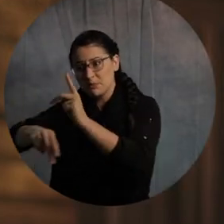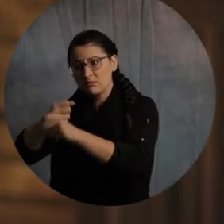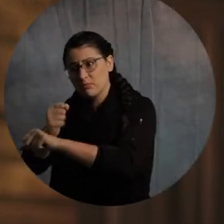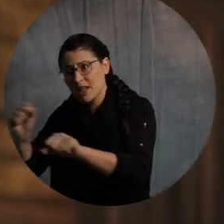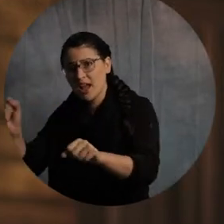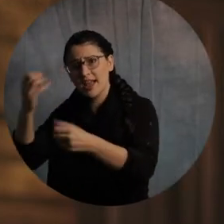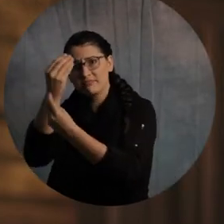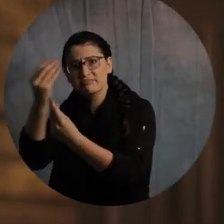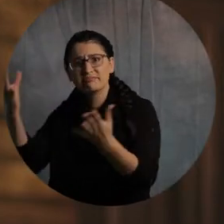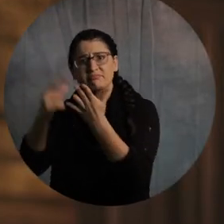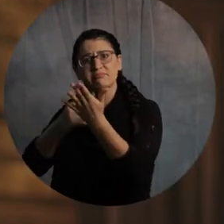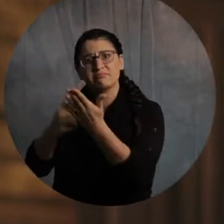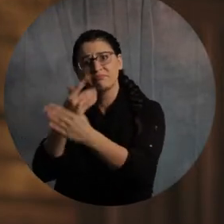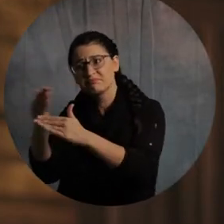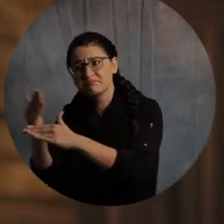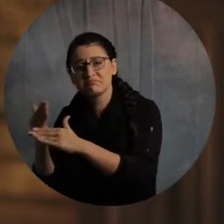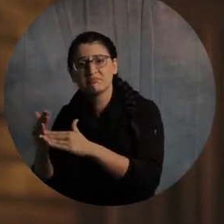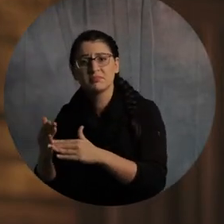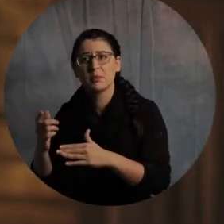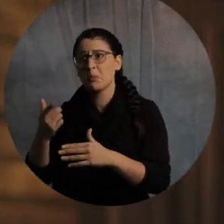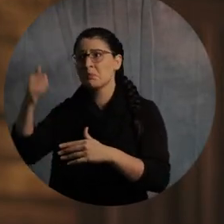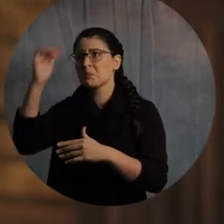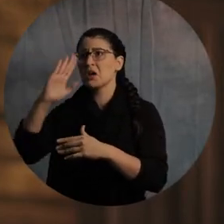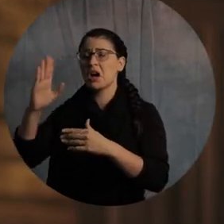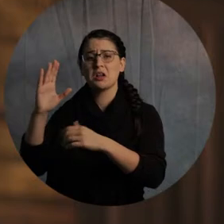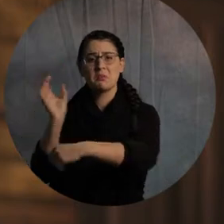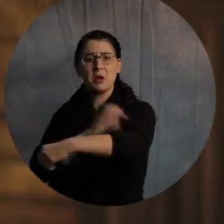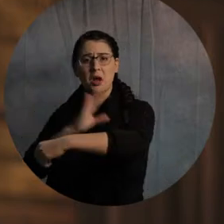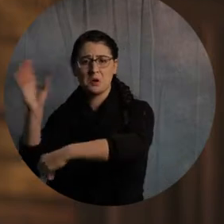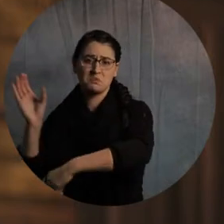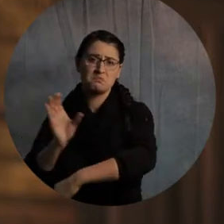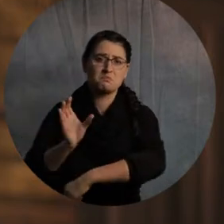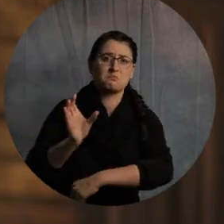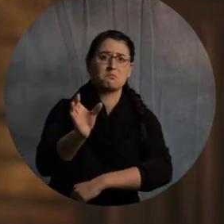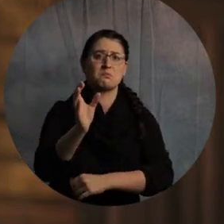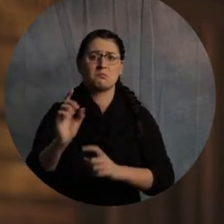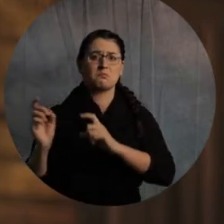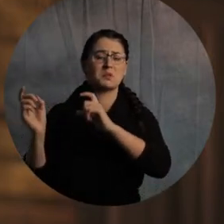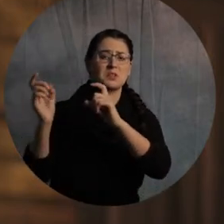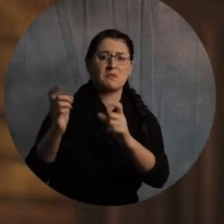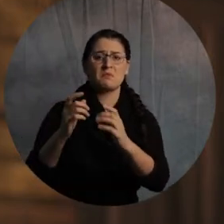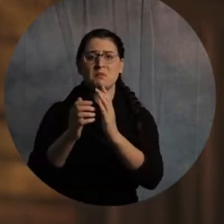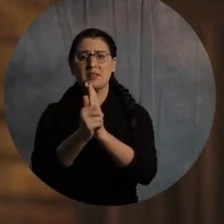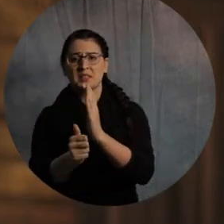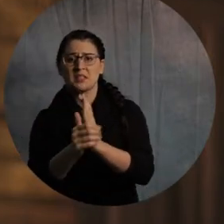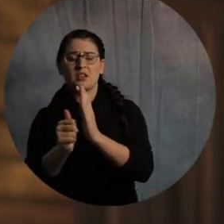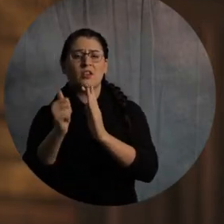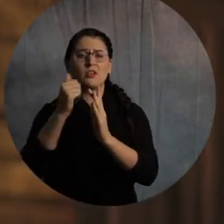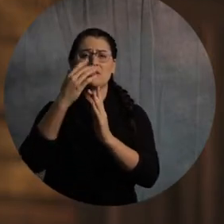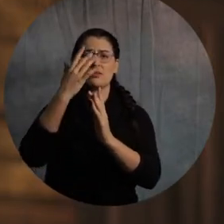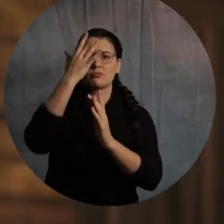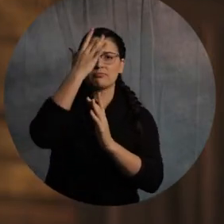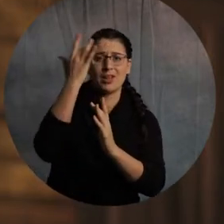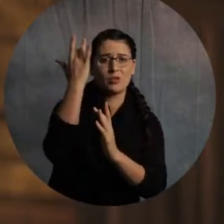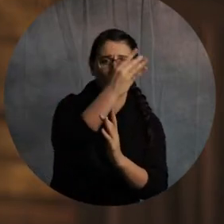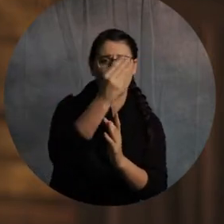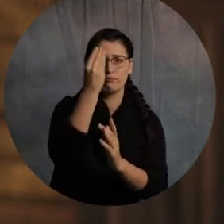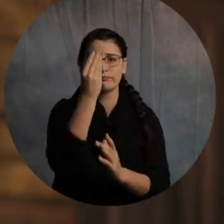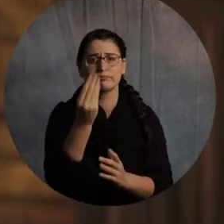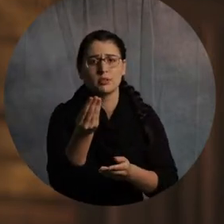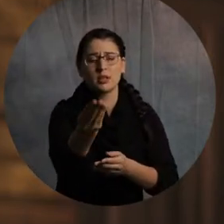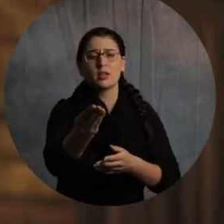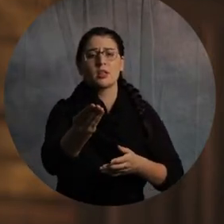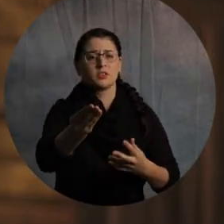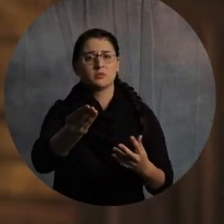and empowered you and gifted you and anointed you for the task